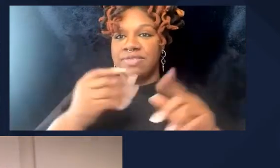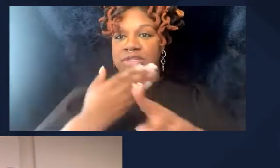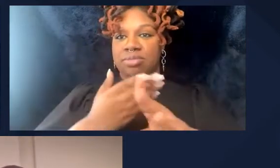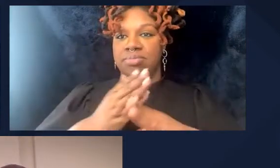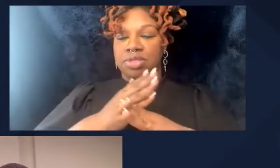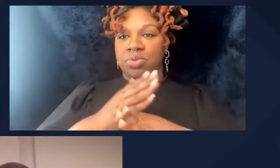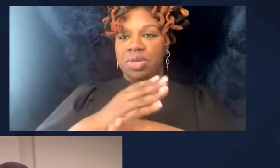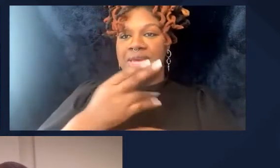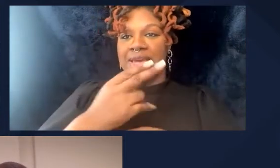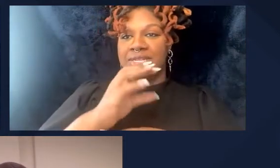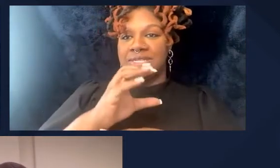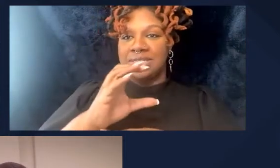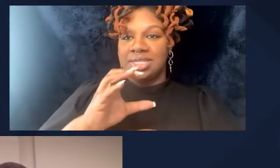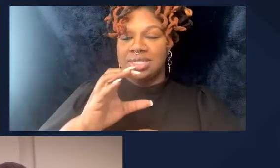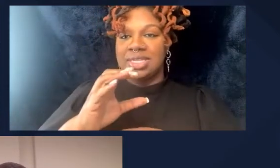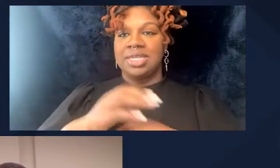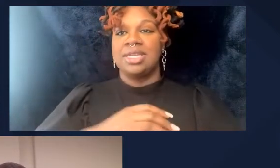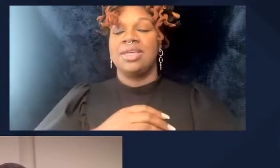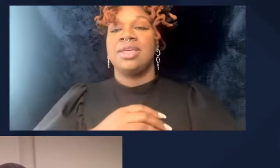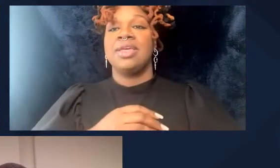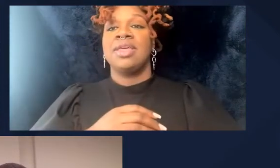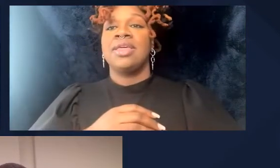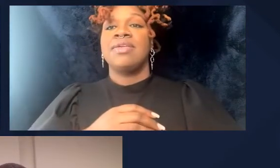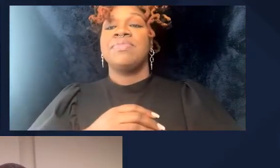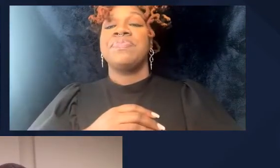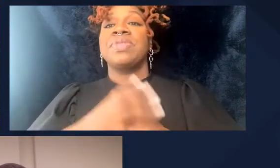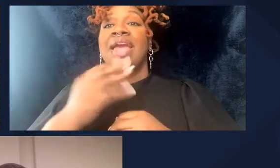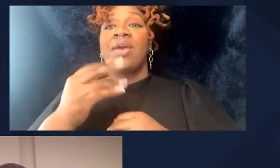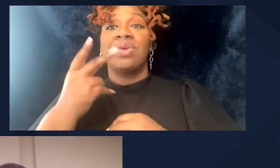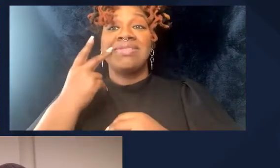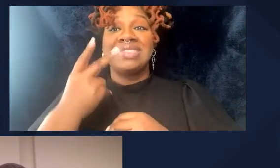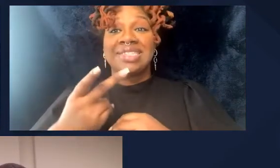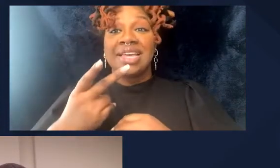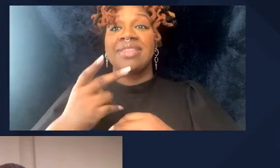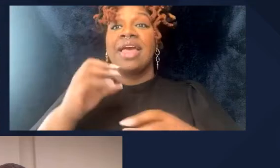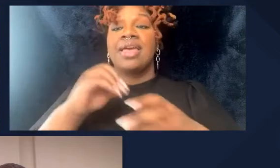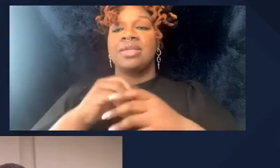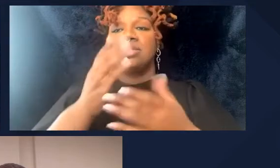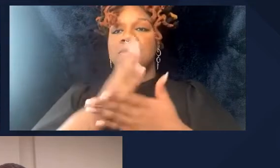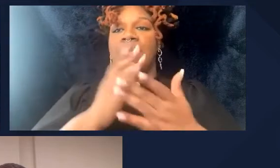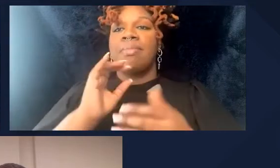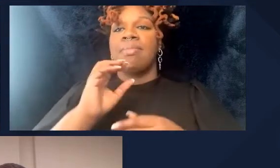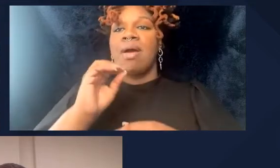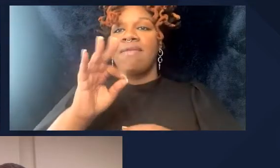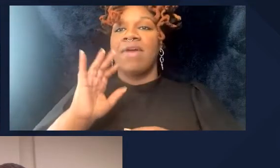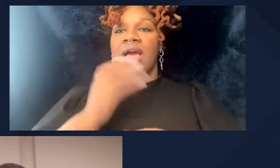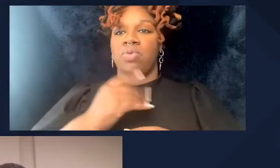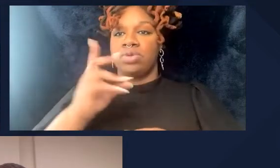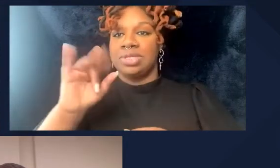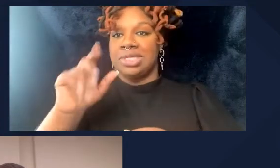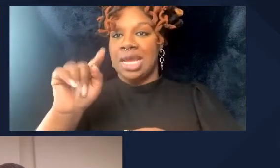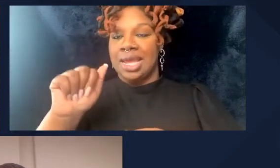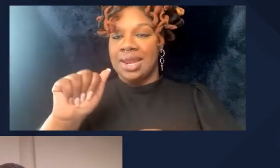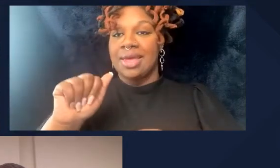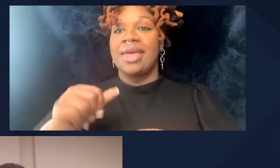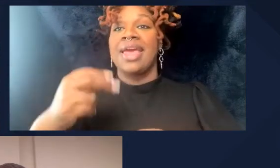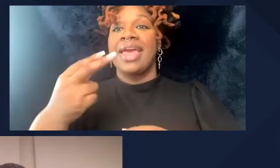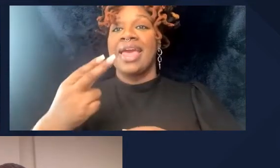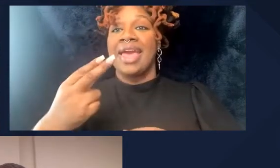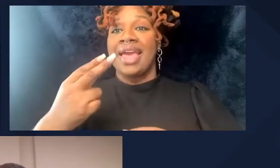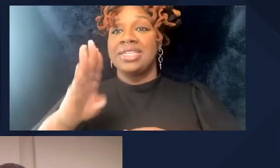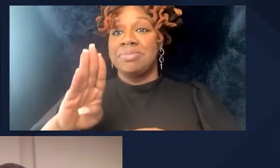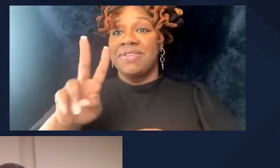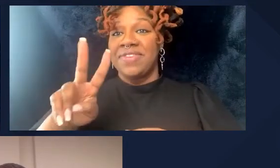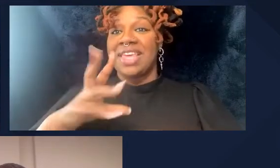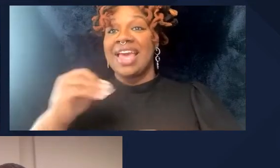according to the etiology. And we've seen that in some of our unpublished data, whereby the HBV-HCC actually